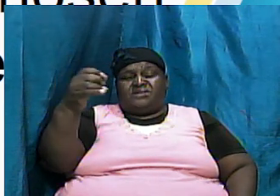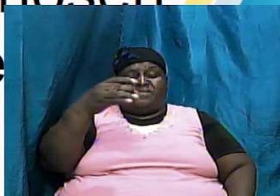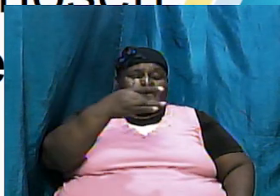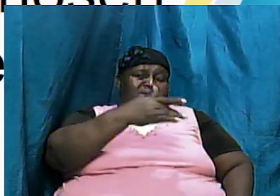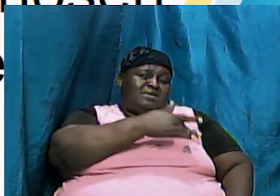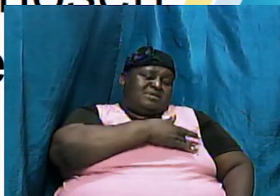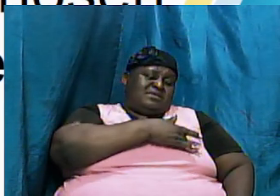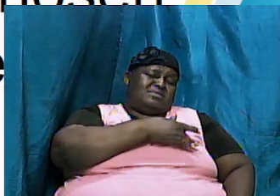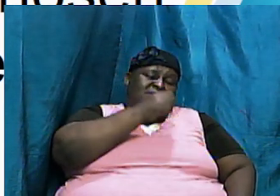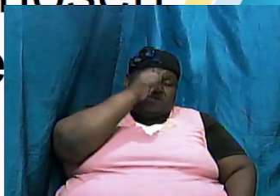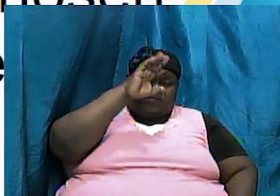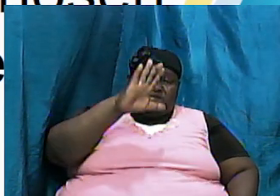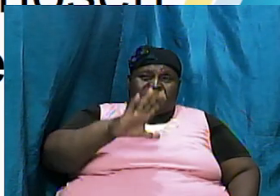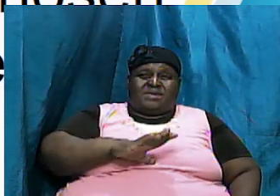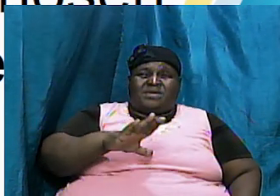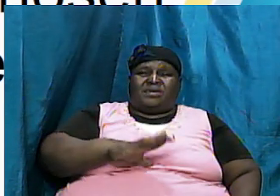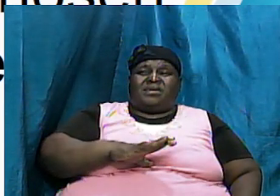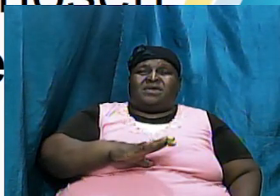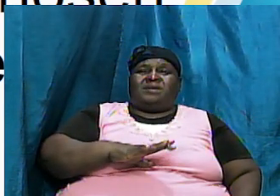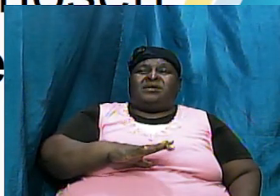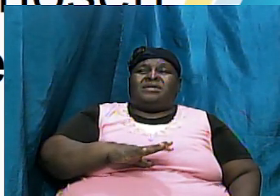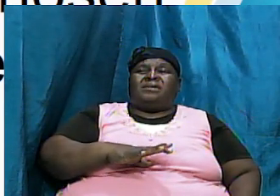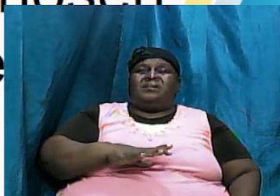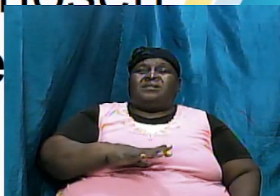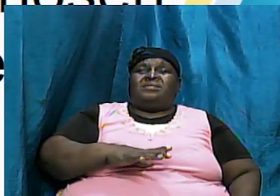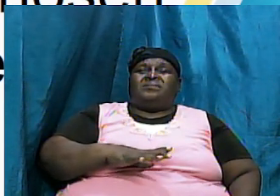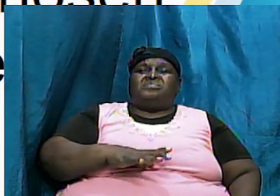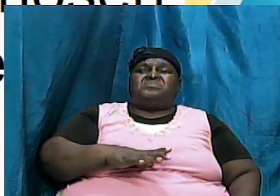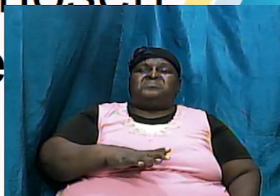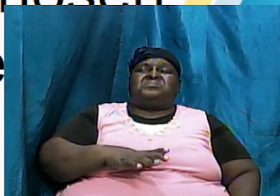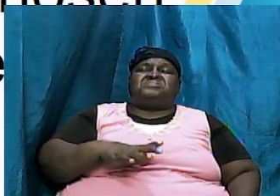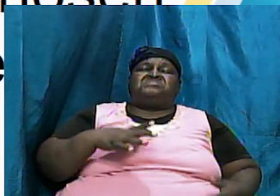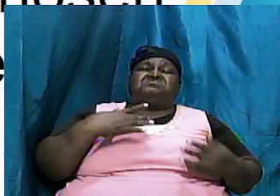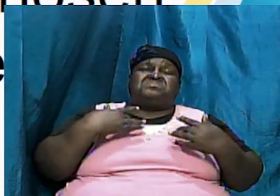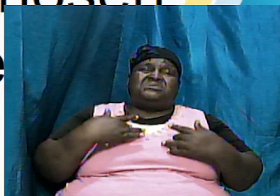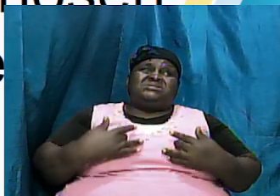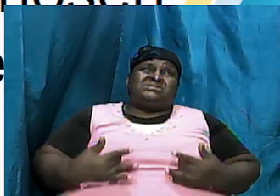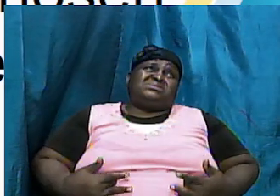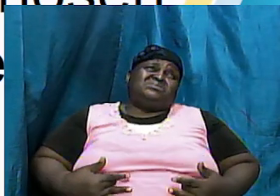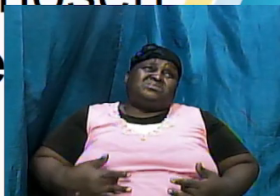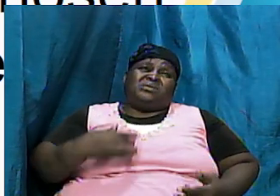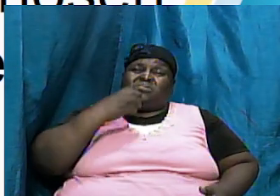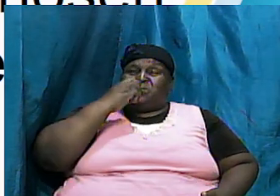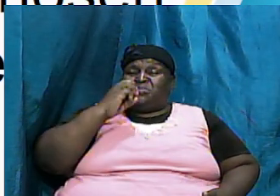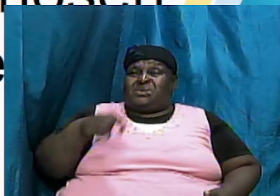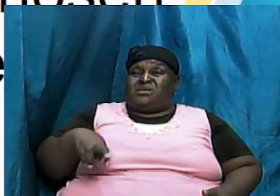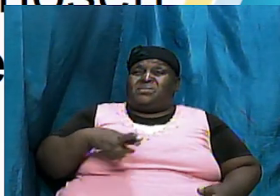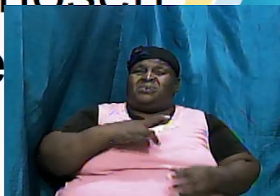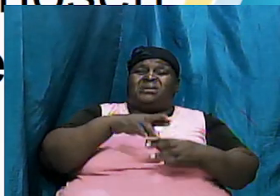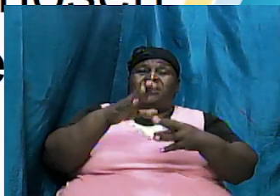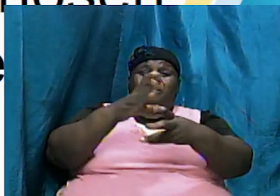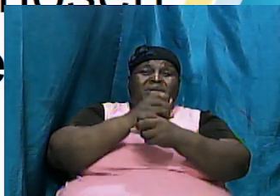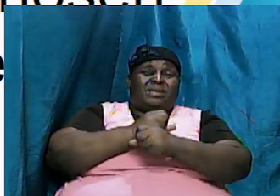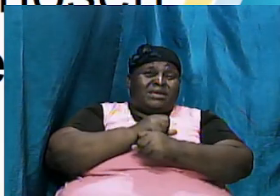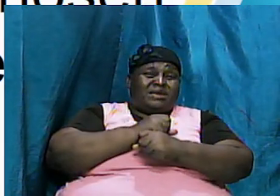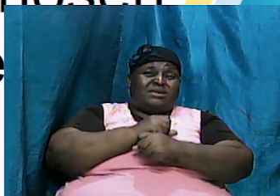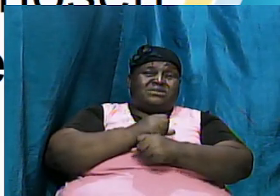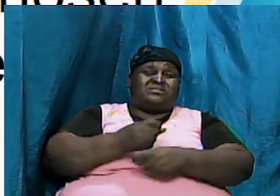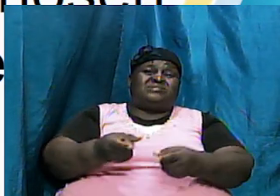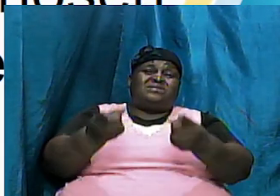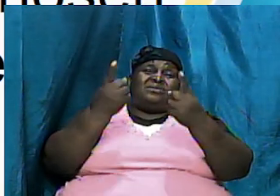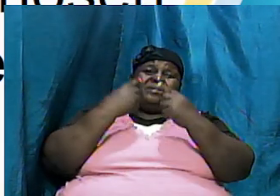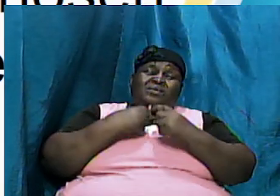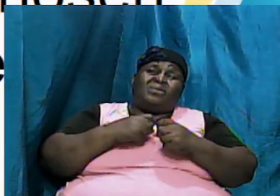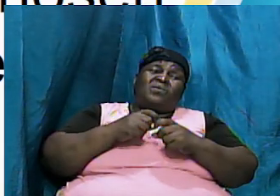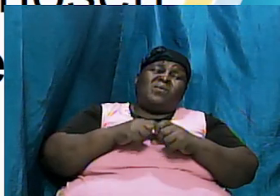was now extremely desperate it had reached a place that it had come up into the nostrils